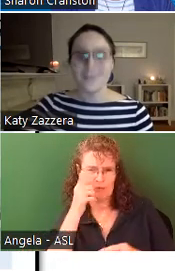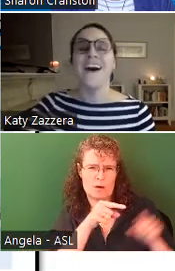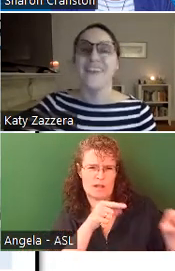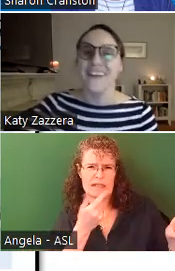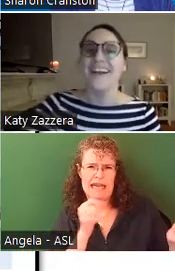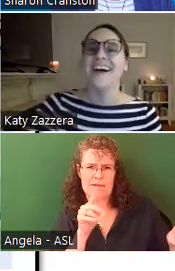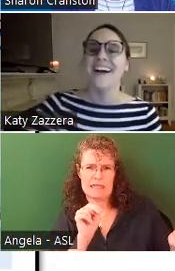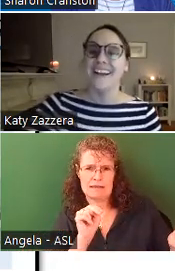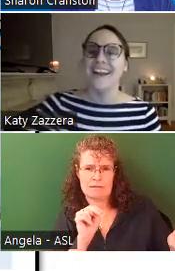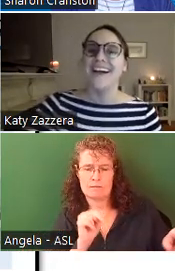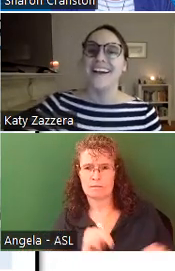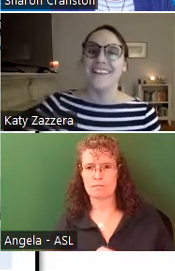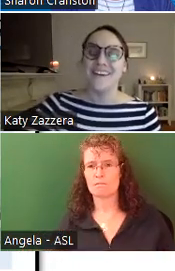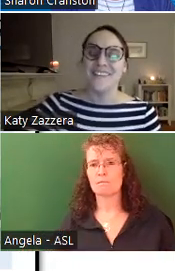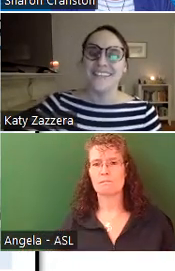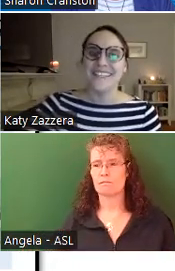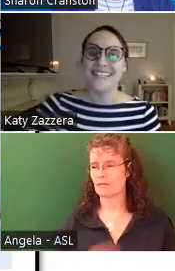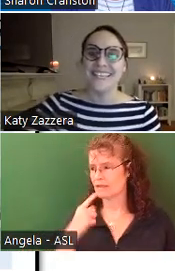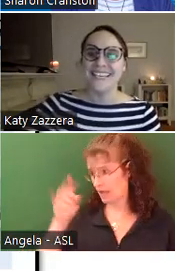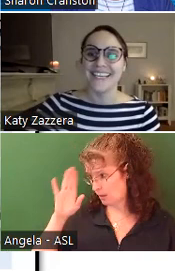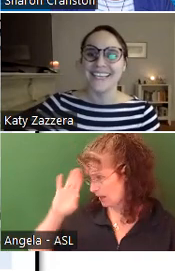Want to say hi? Hello.